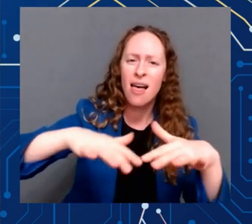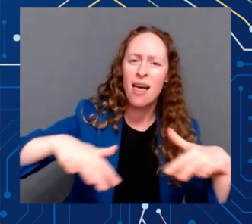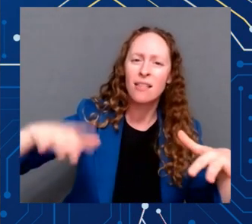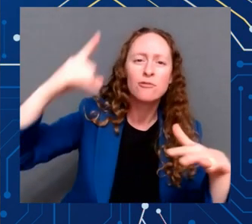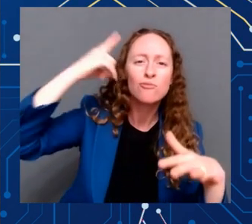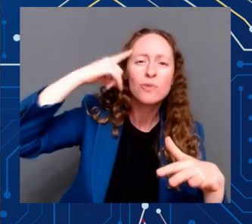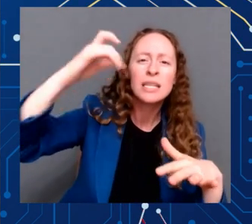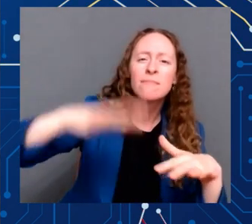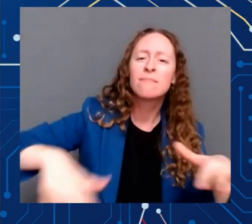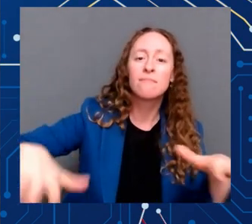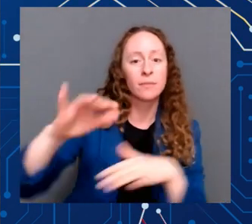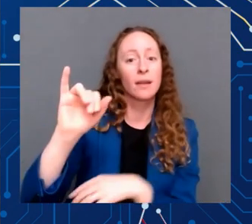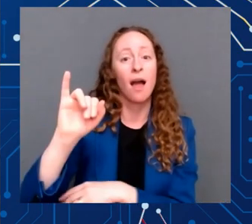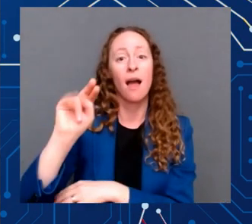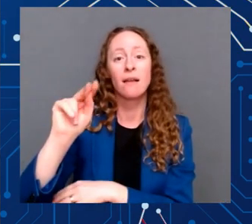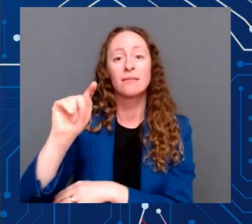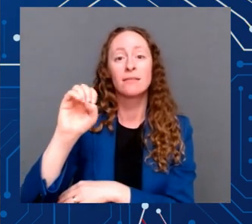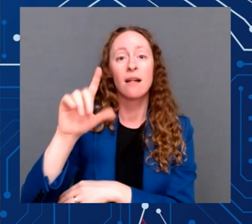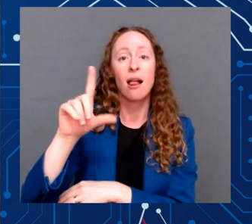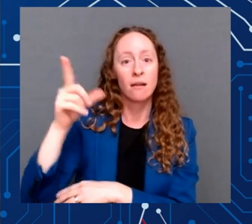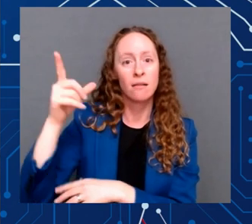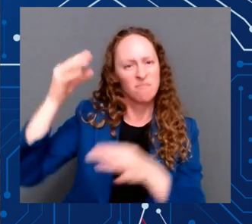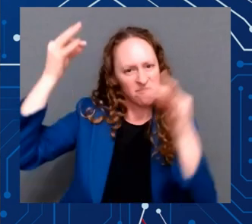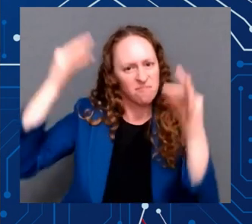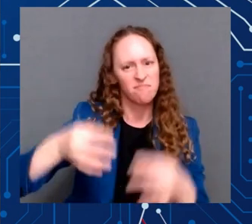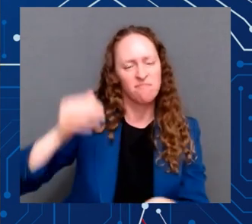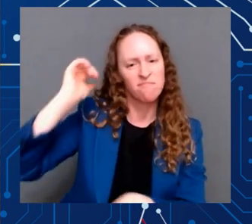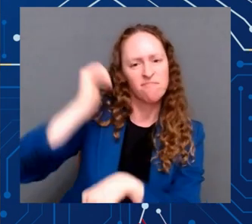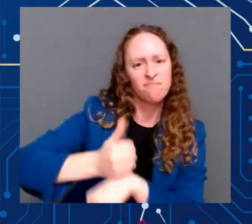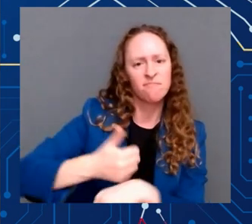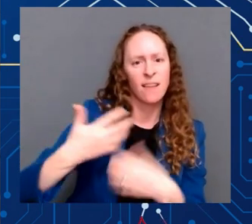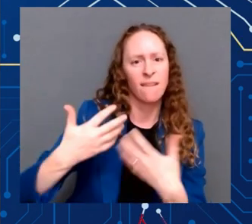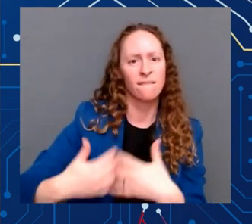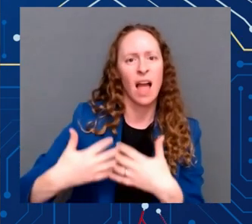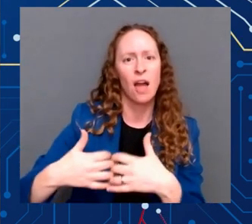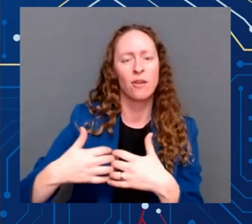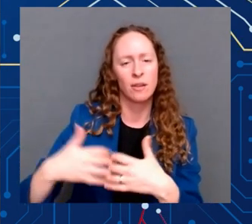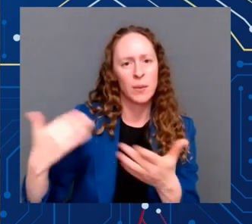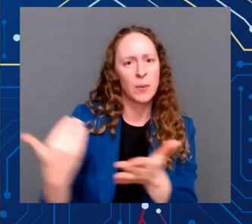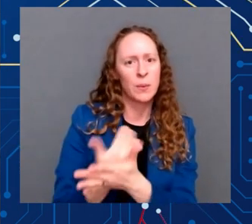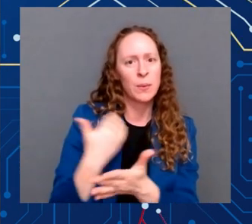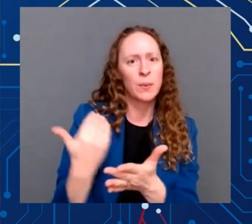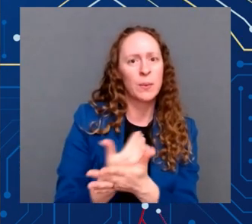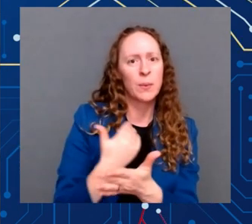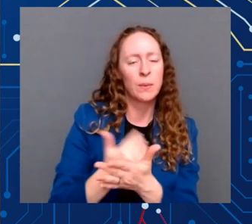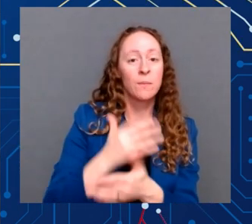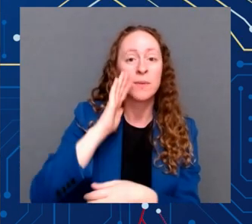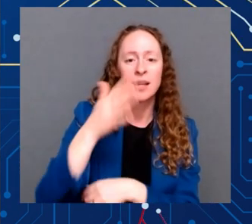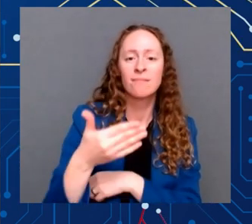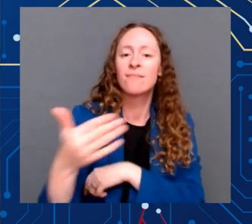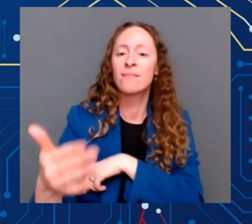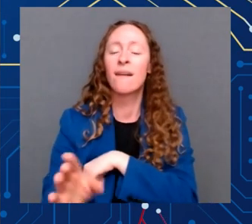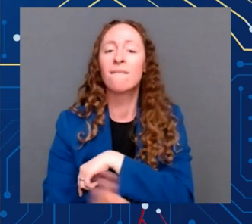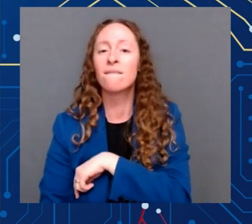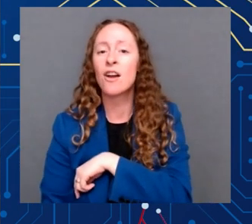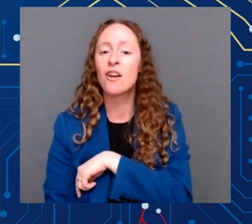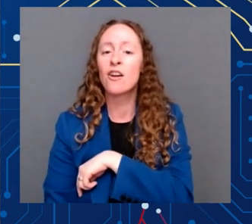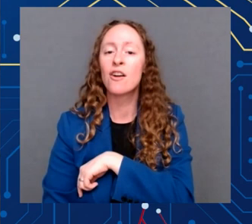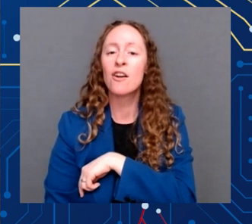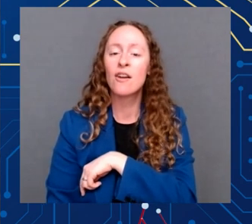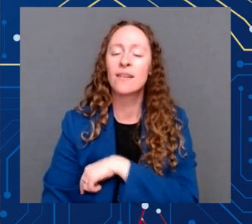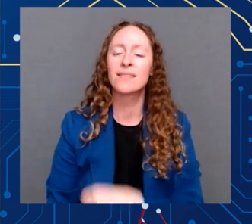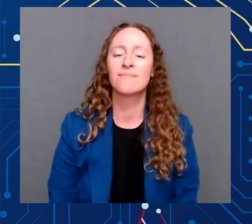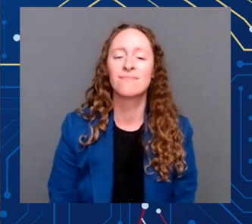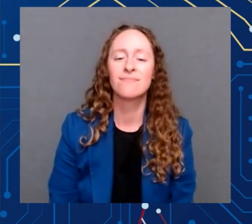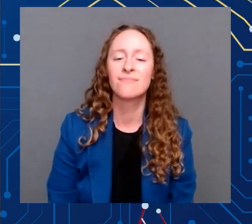central Ohio early this fall. American company Micron is announcing today that because of this law, it's going to